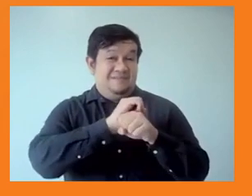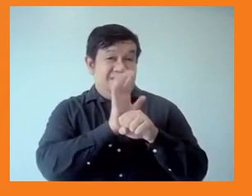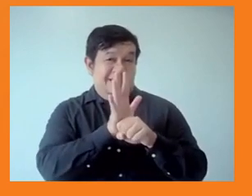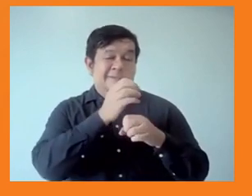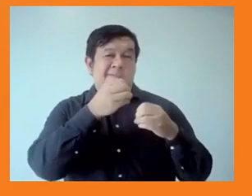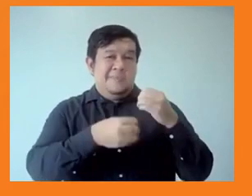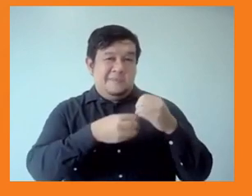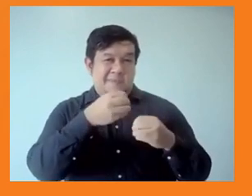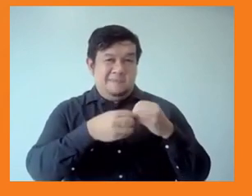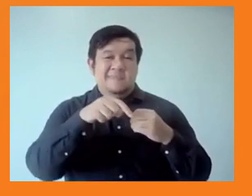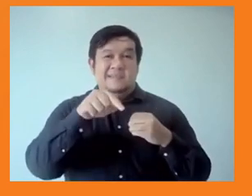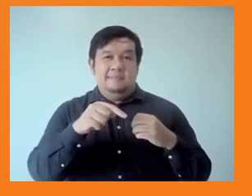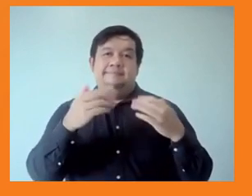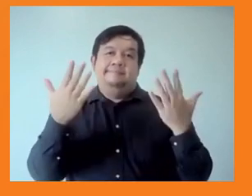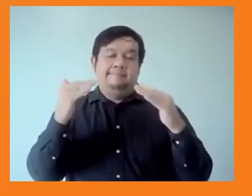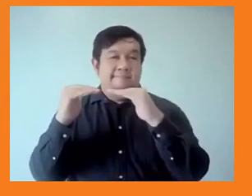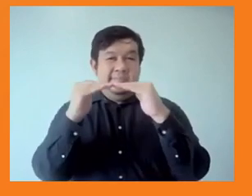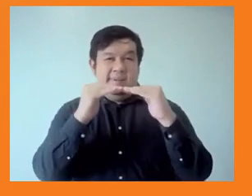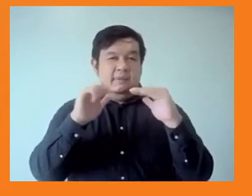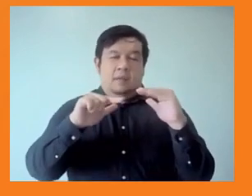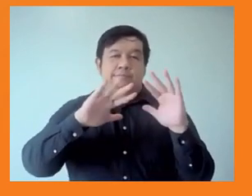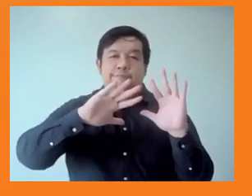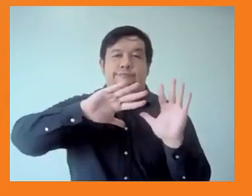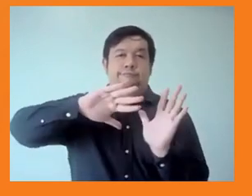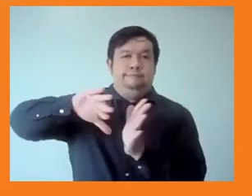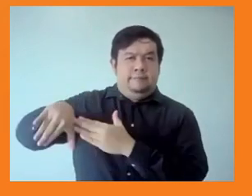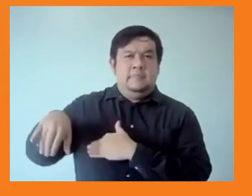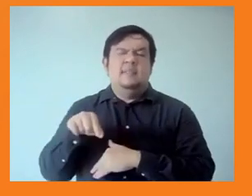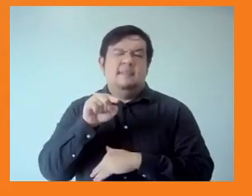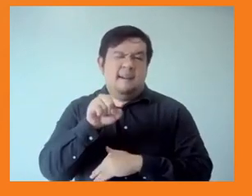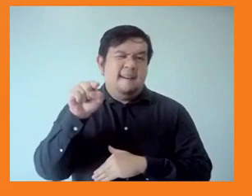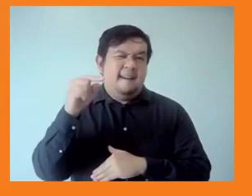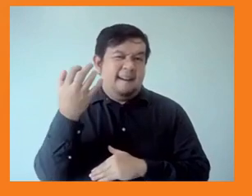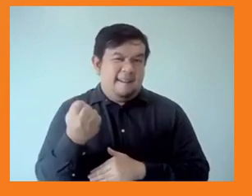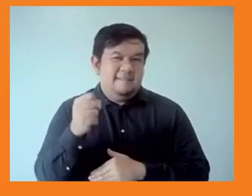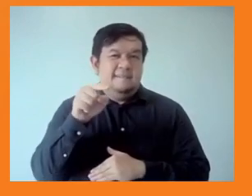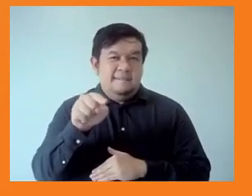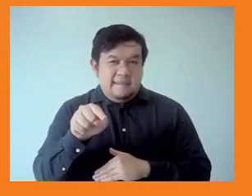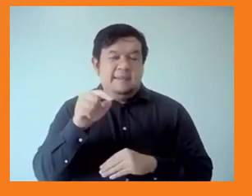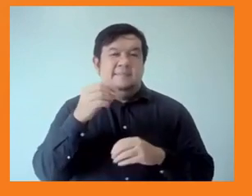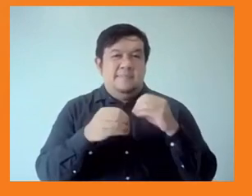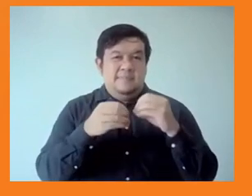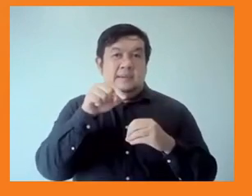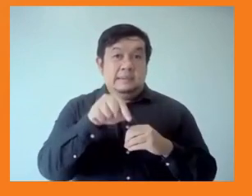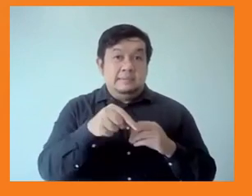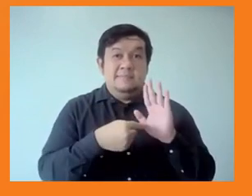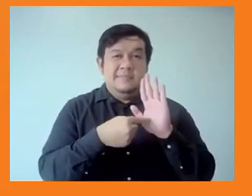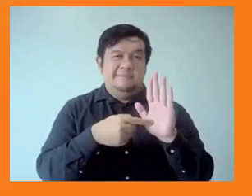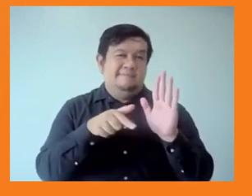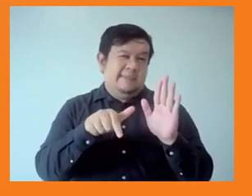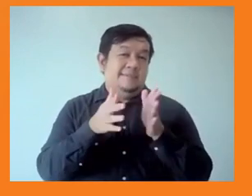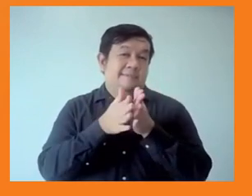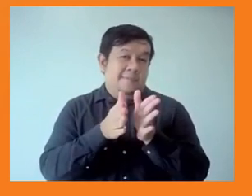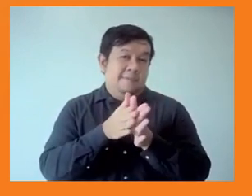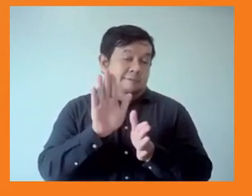There were, as I said at the beginning, though, some really notable exceptions, which I'm happy to discuss more in the Q&A afterwards. For example, New